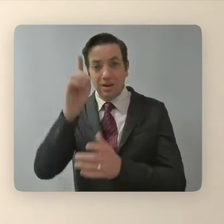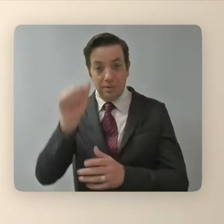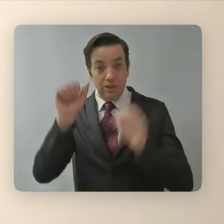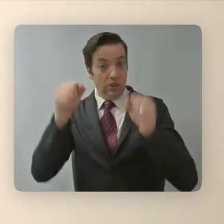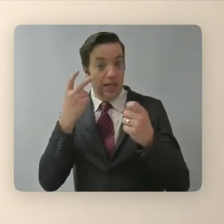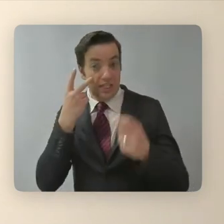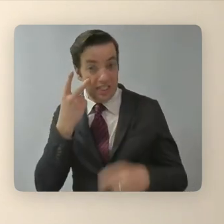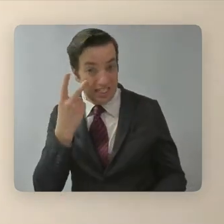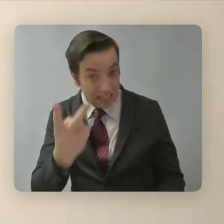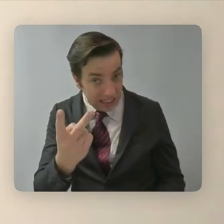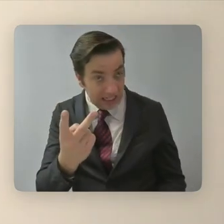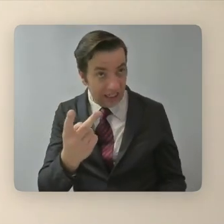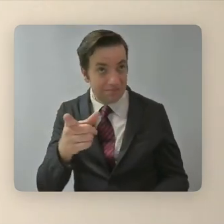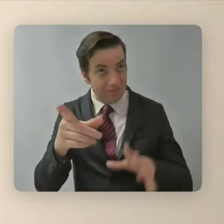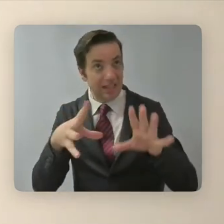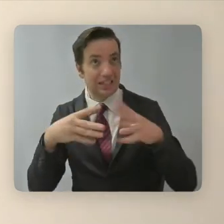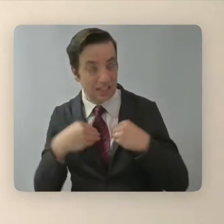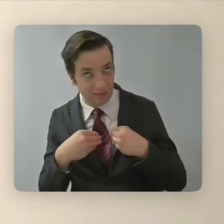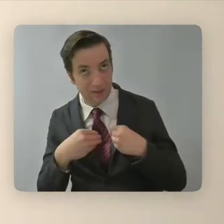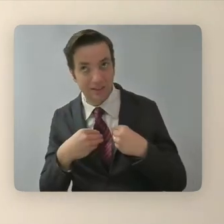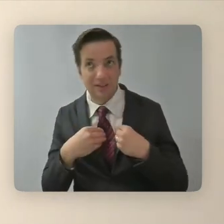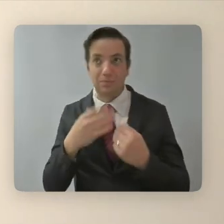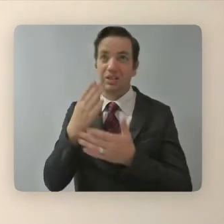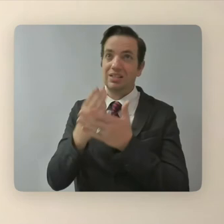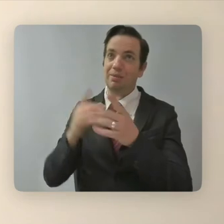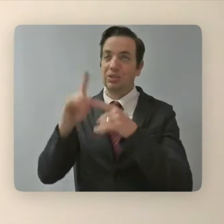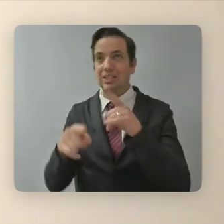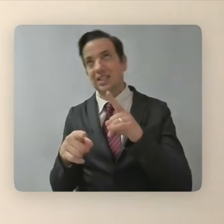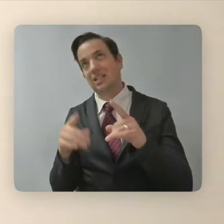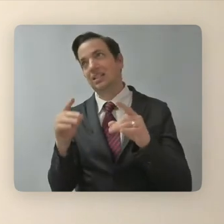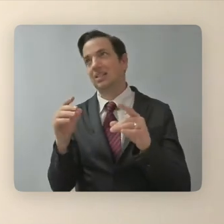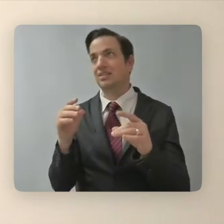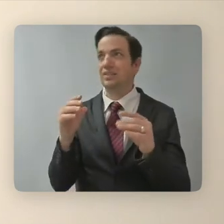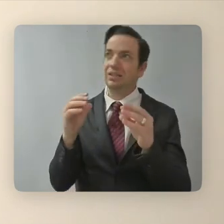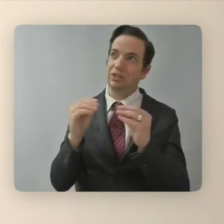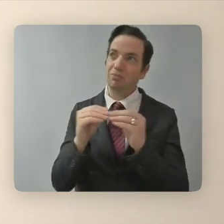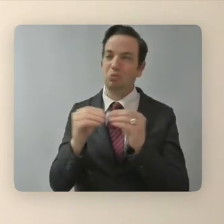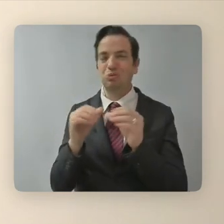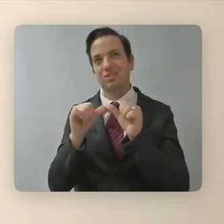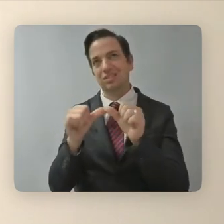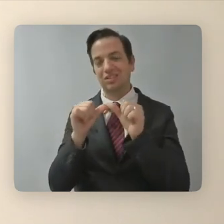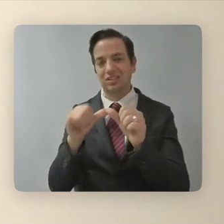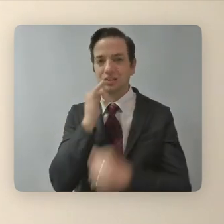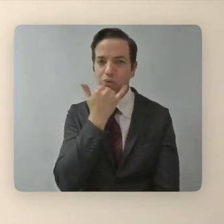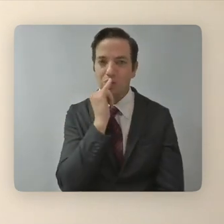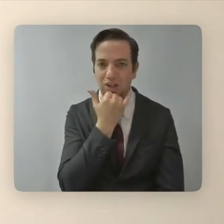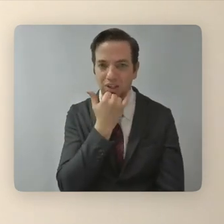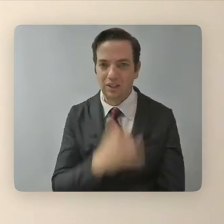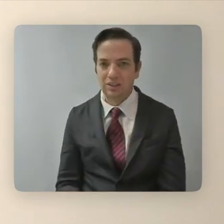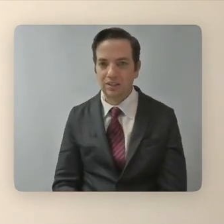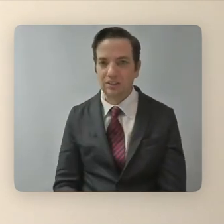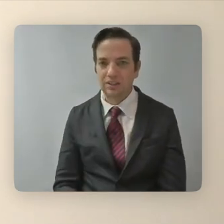Um, so yeah, I mean, those are some tangible steps that I think that could be made just from, from, um,